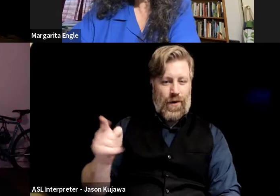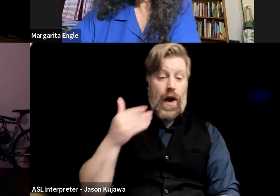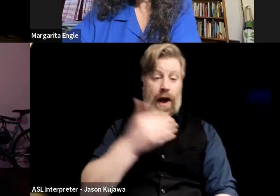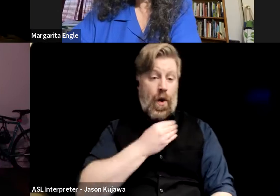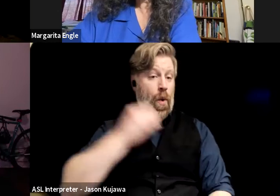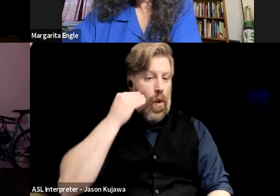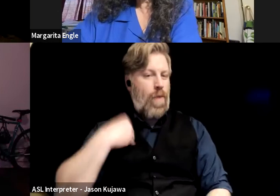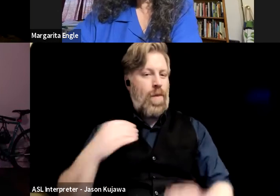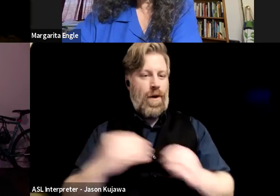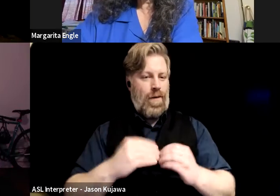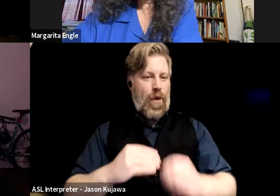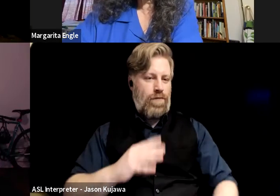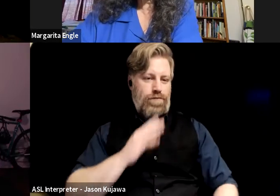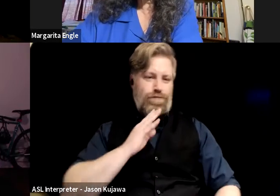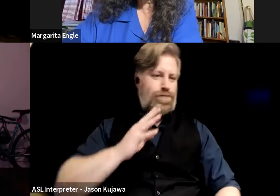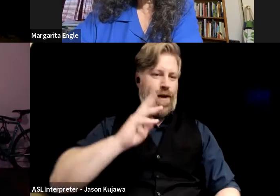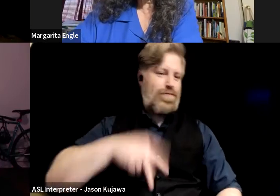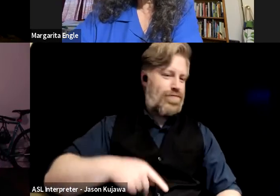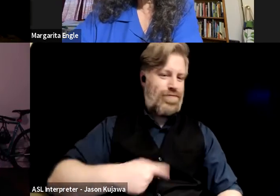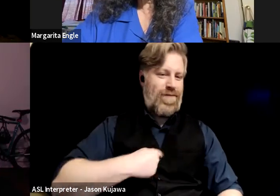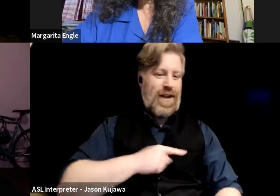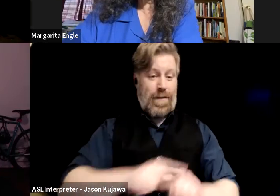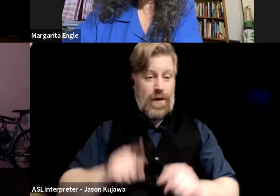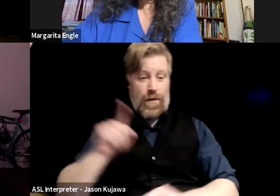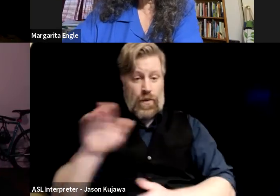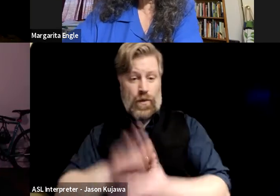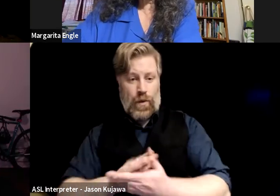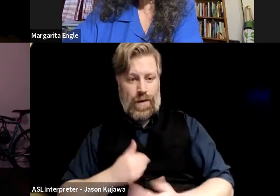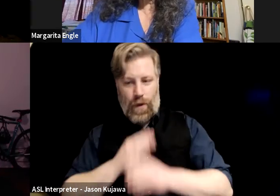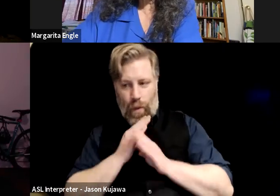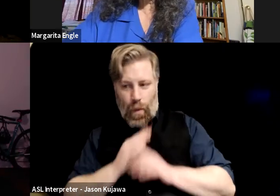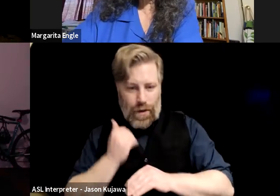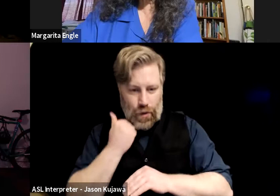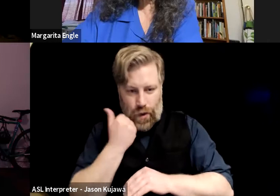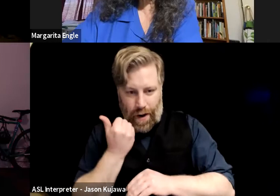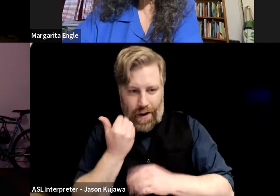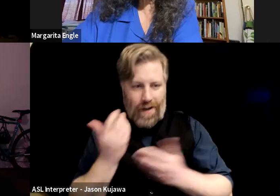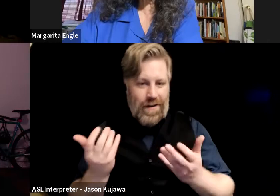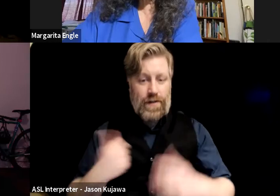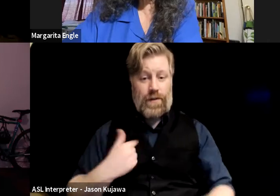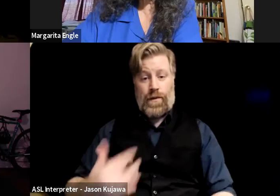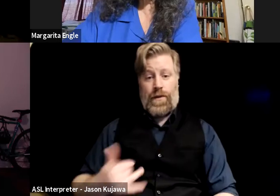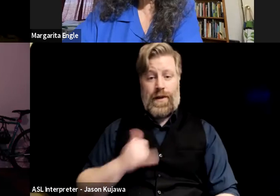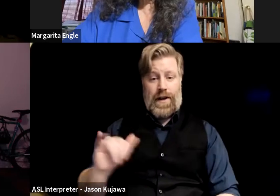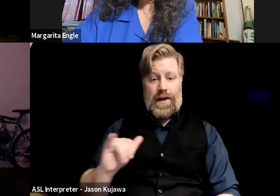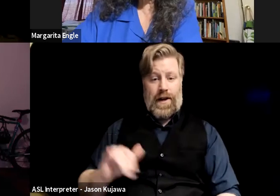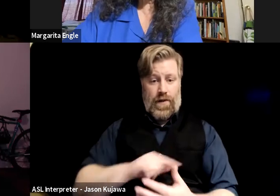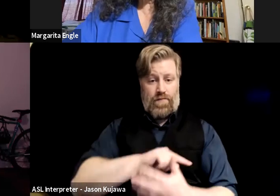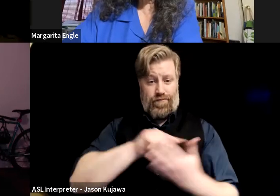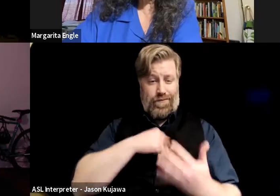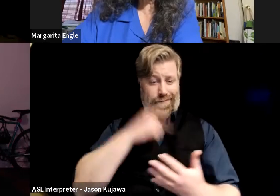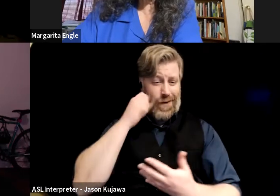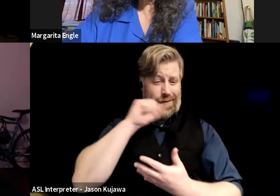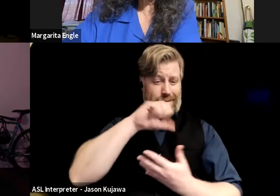but at school, you know, obviously it was very shy and quiet, and so I feel like they have been some of the biggest influences,